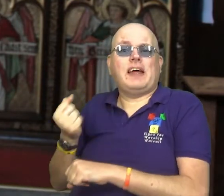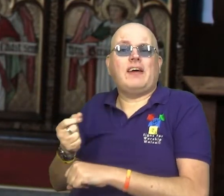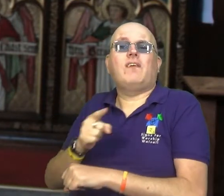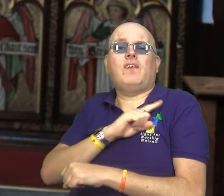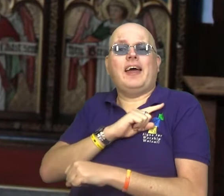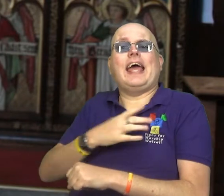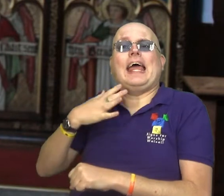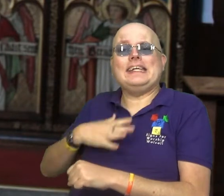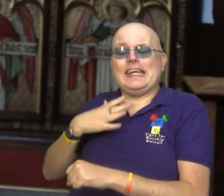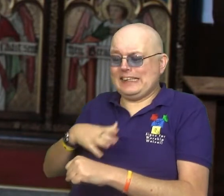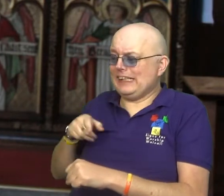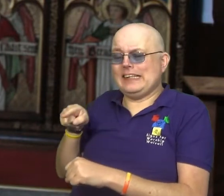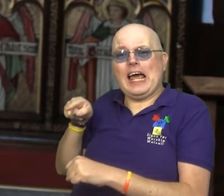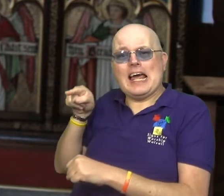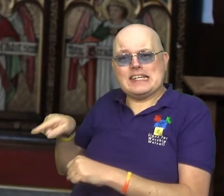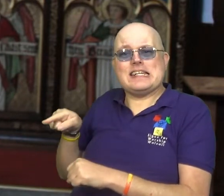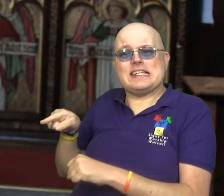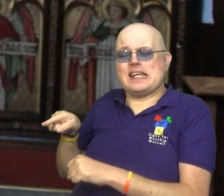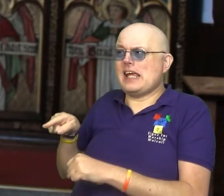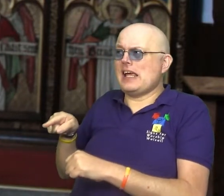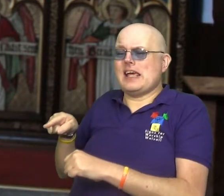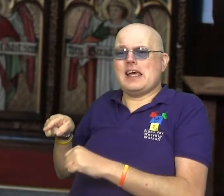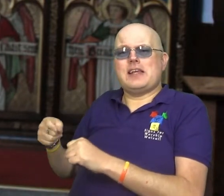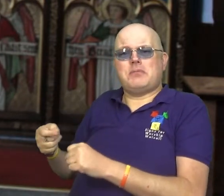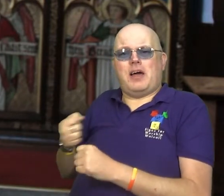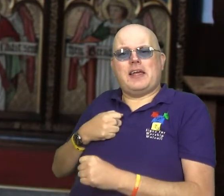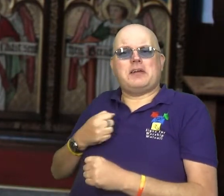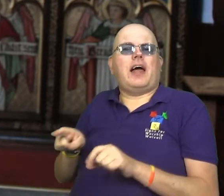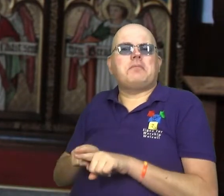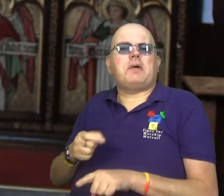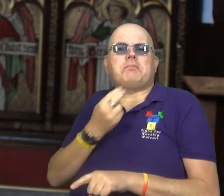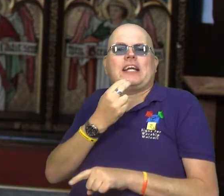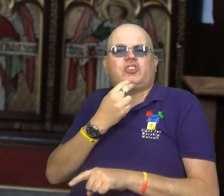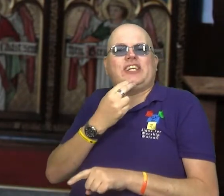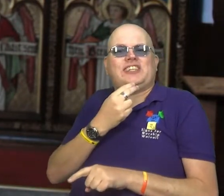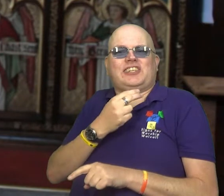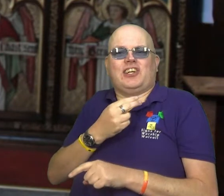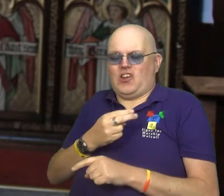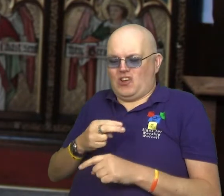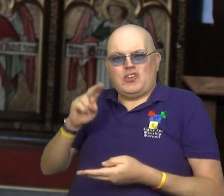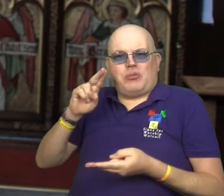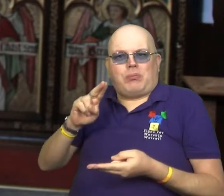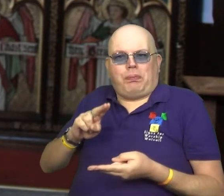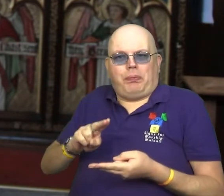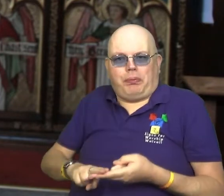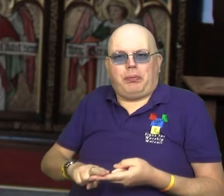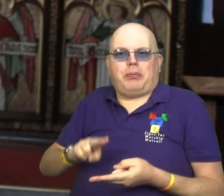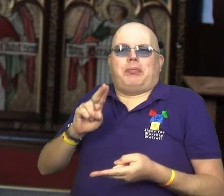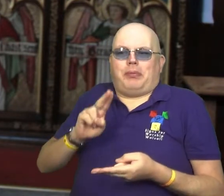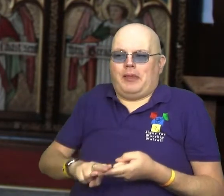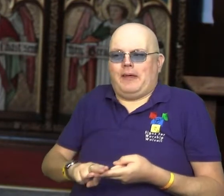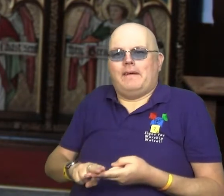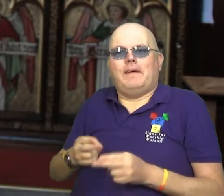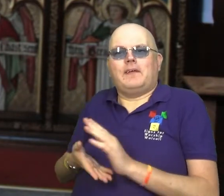I needed that church service to recharge my batteries. My batteries would run down every